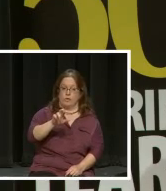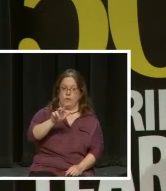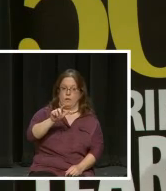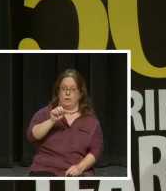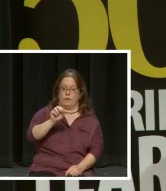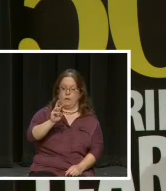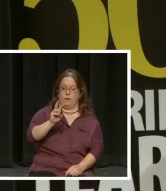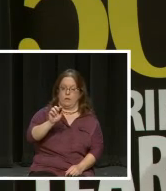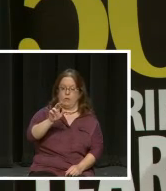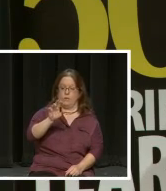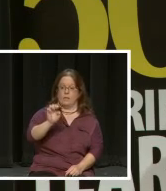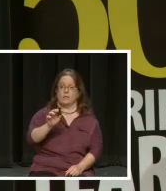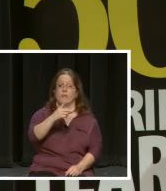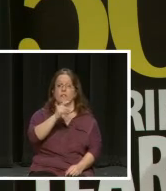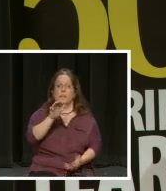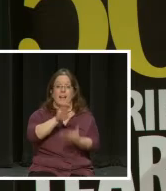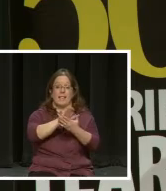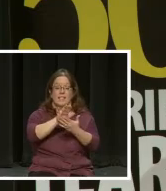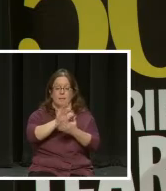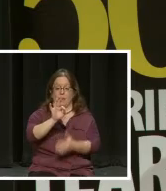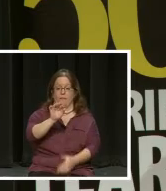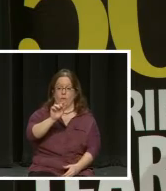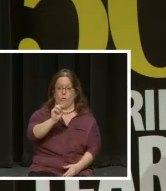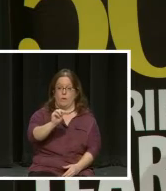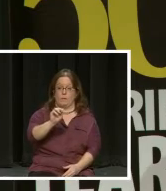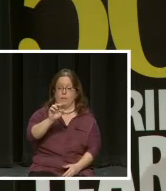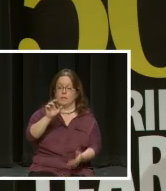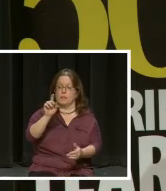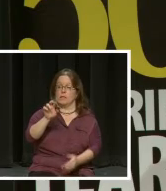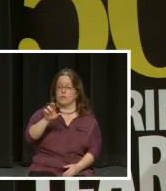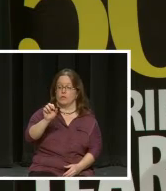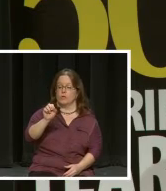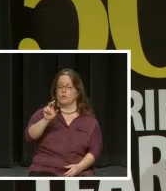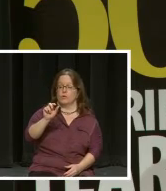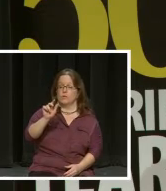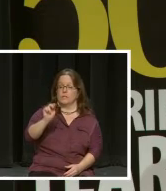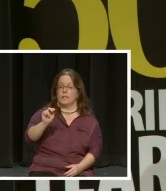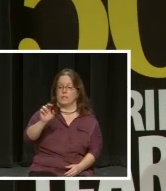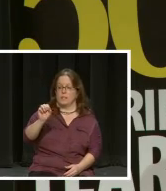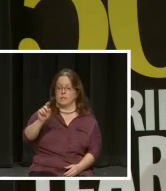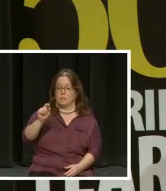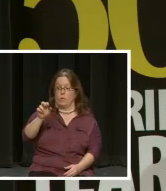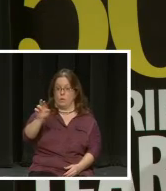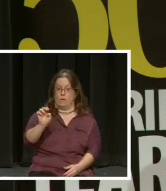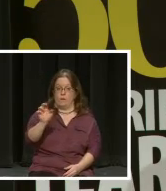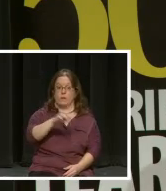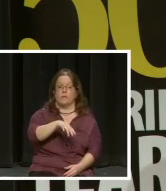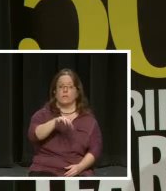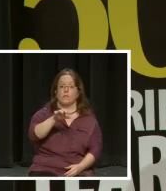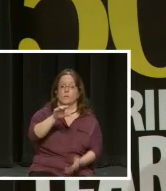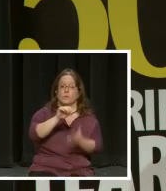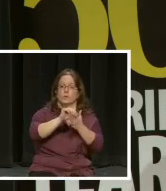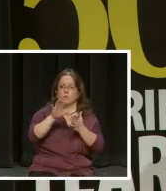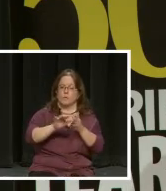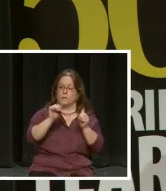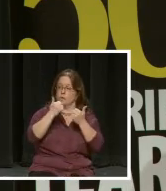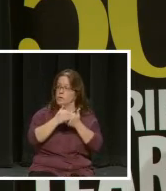From the Academic Forum, Dr. Suzanne Spohr. From the Student Association, Fatima Bhatti.